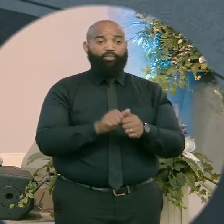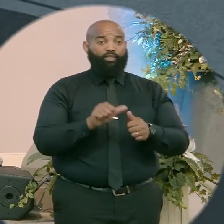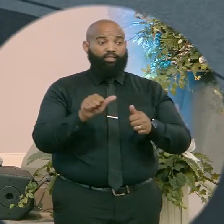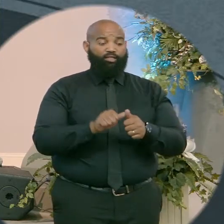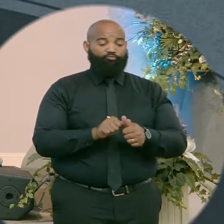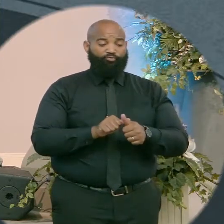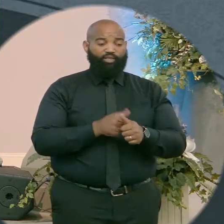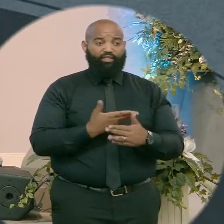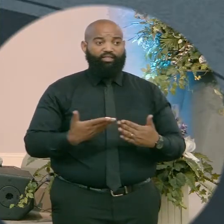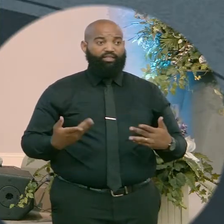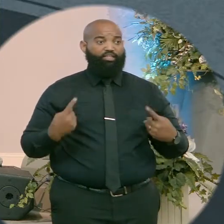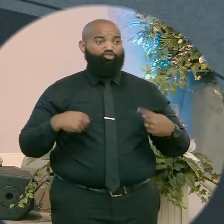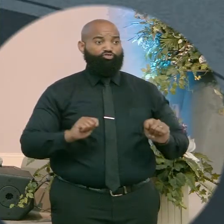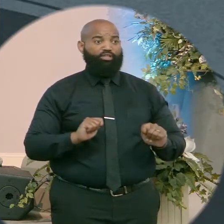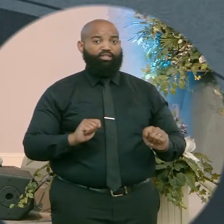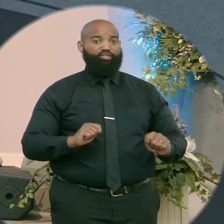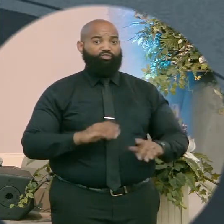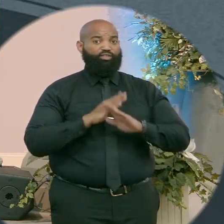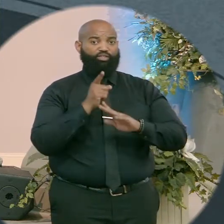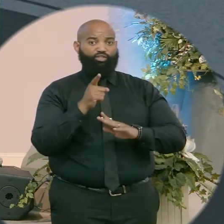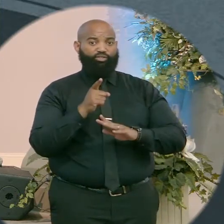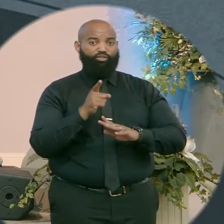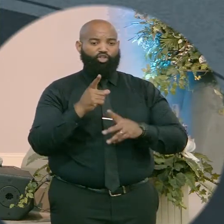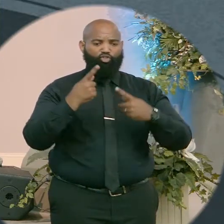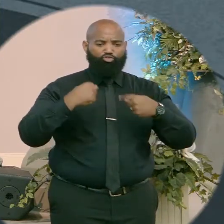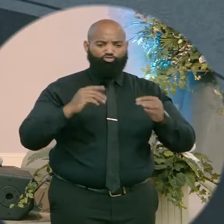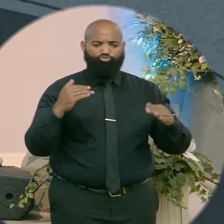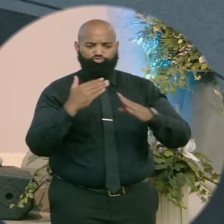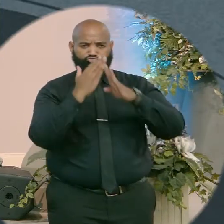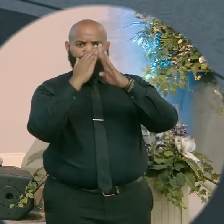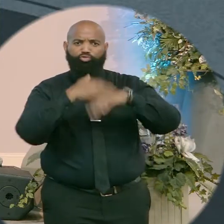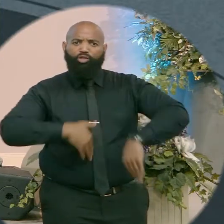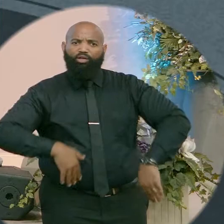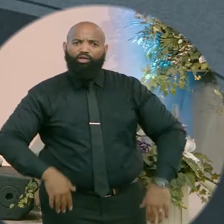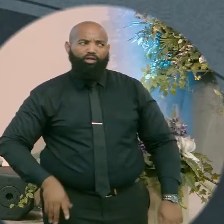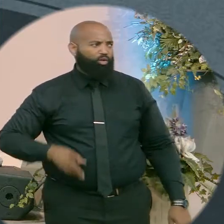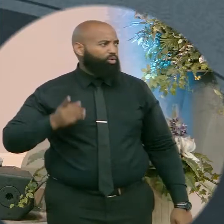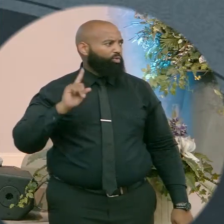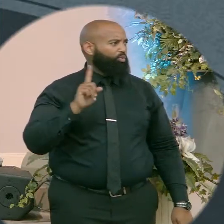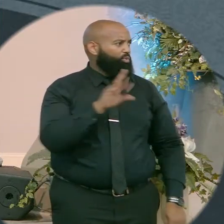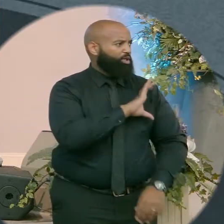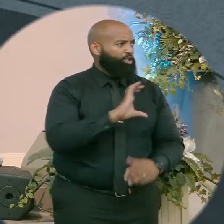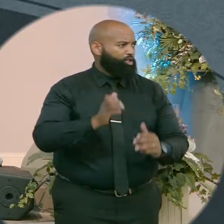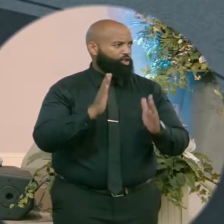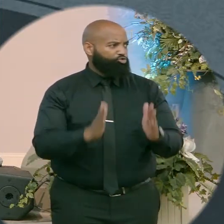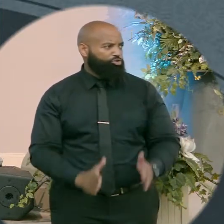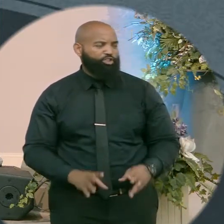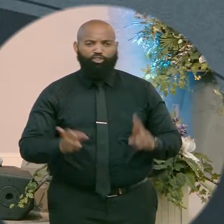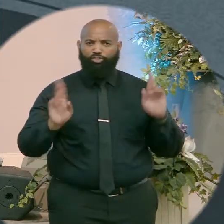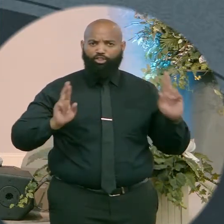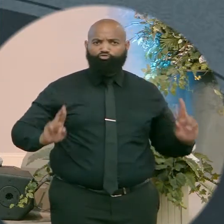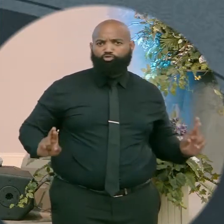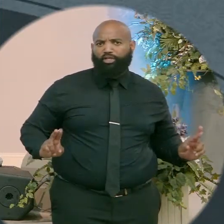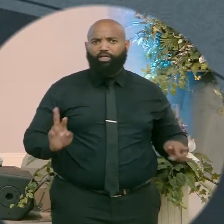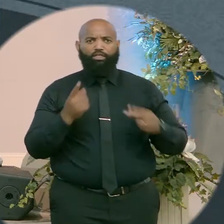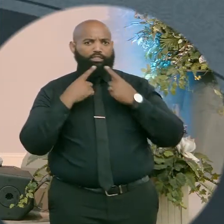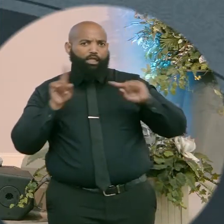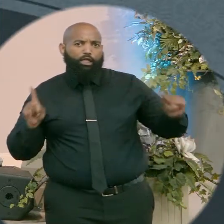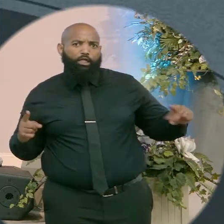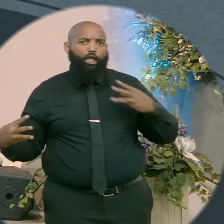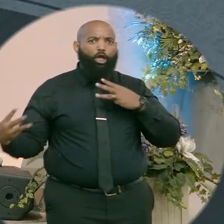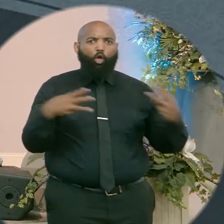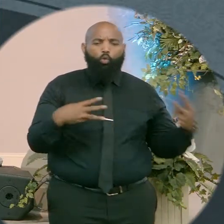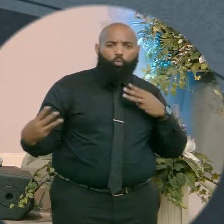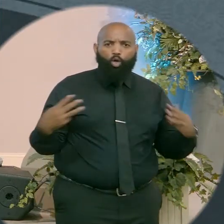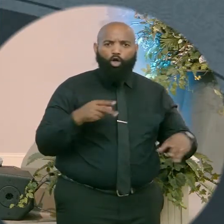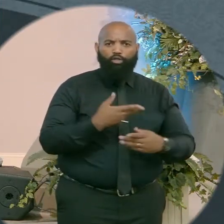enslave you? I'm just wondering, where are my Christian warriors at? Where are the people who are ready to declare war on the things